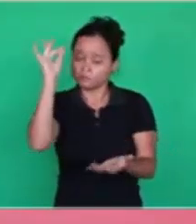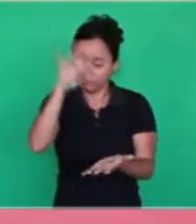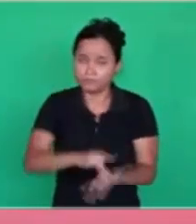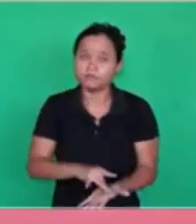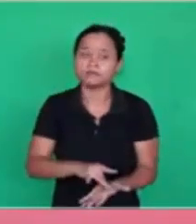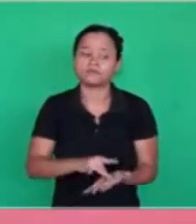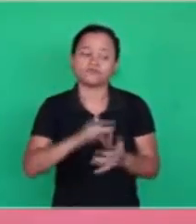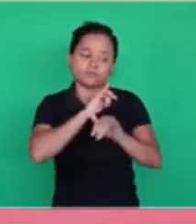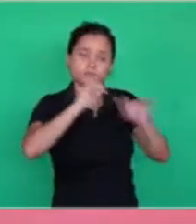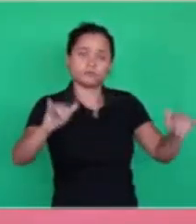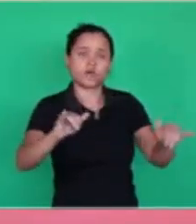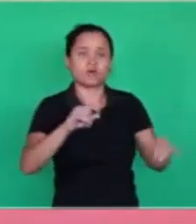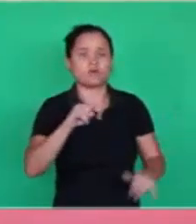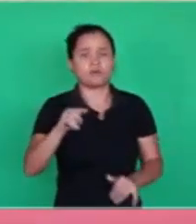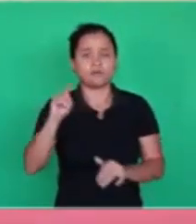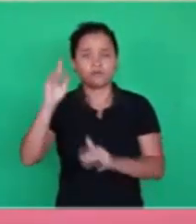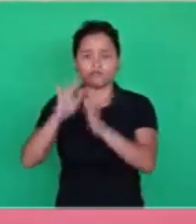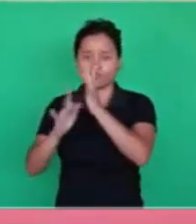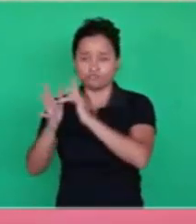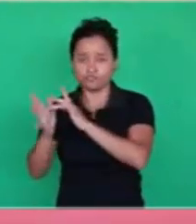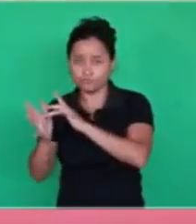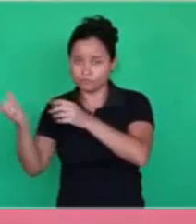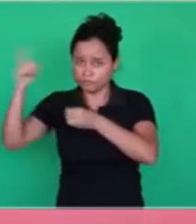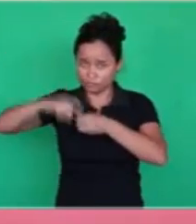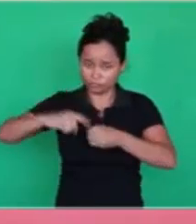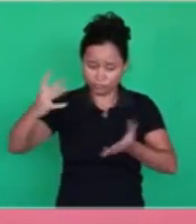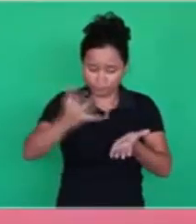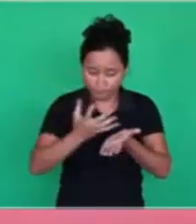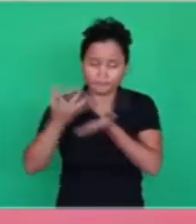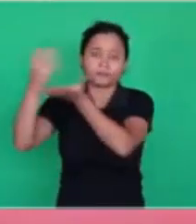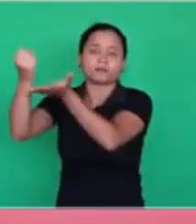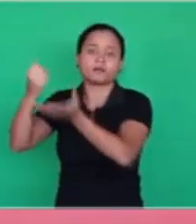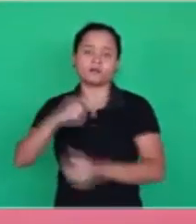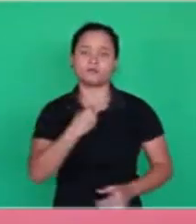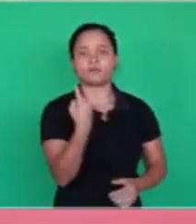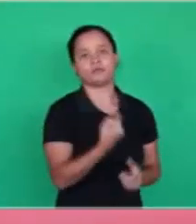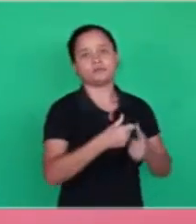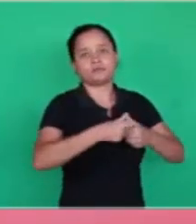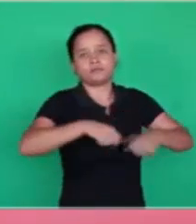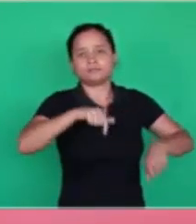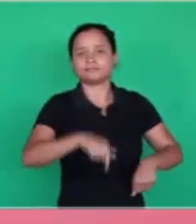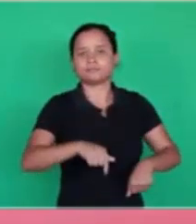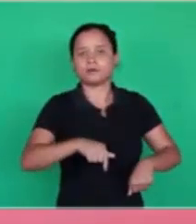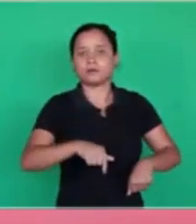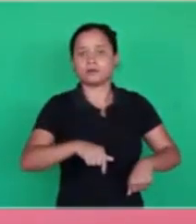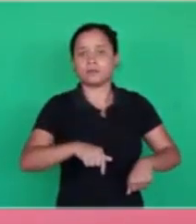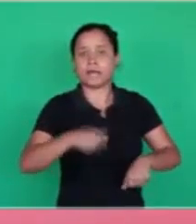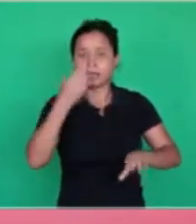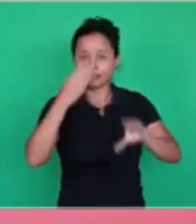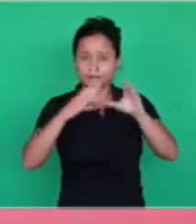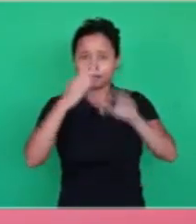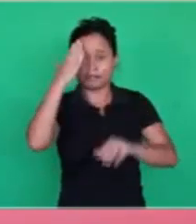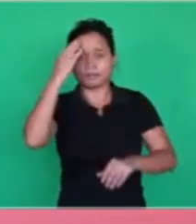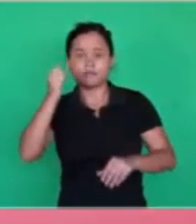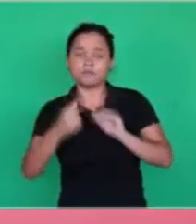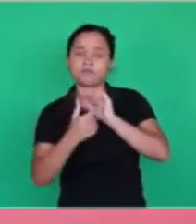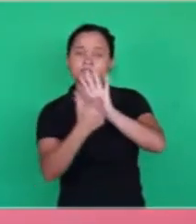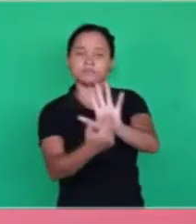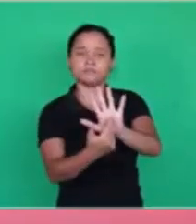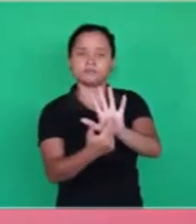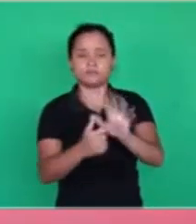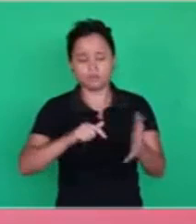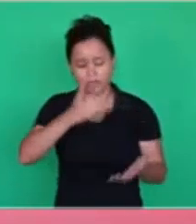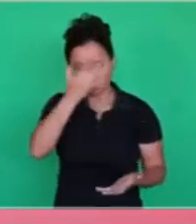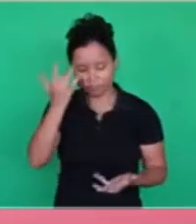The Lord left. They raptured the church and we were left behind. It's in the Song of Solomon. So the world will be